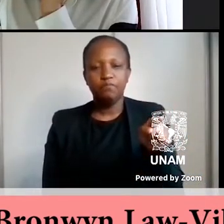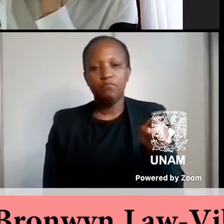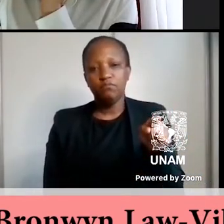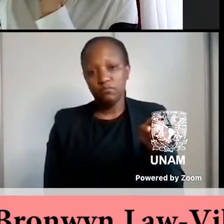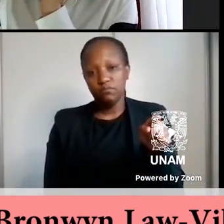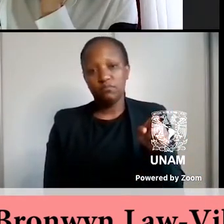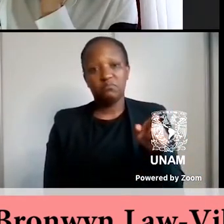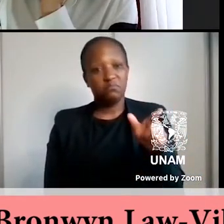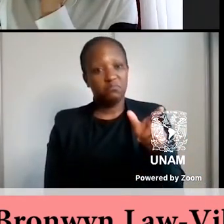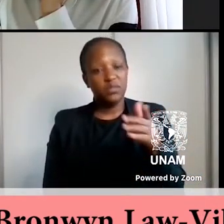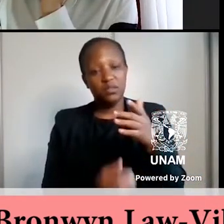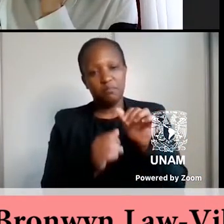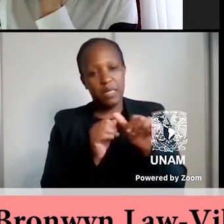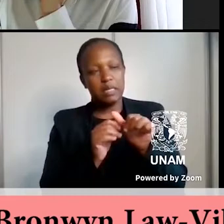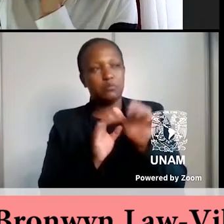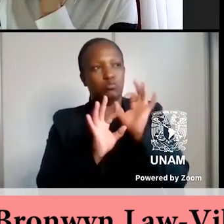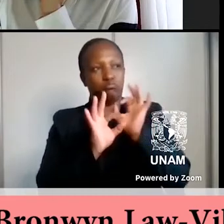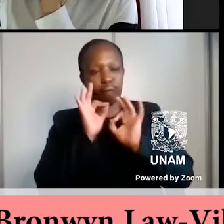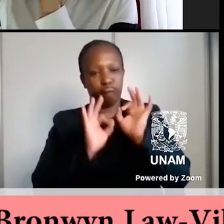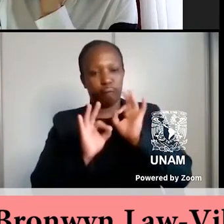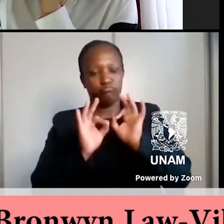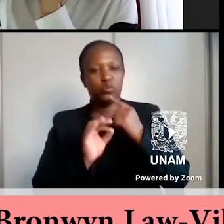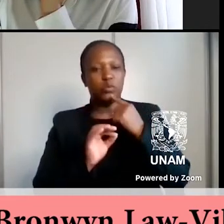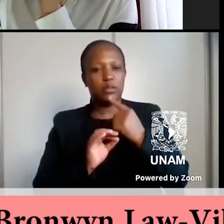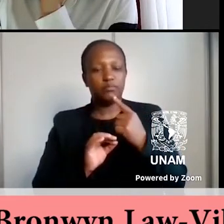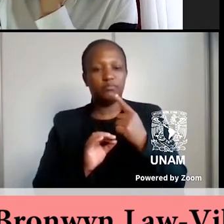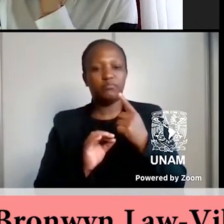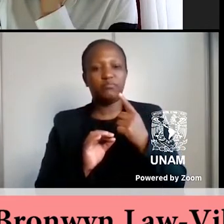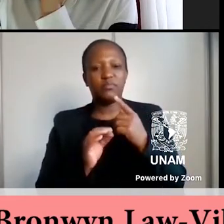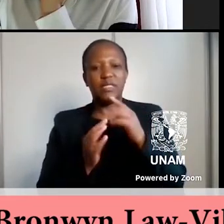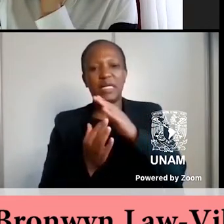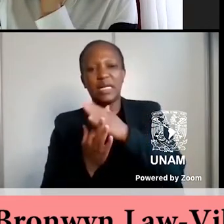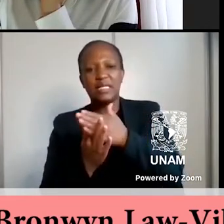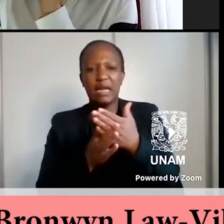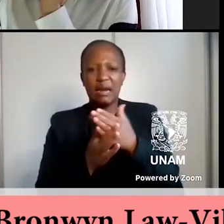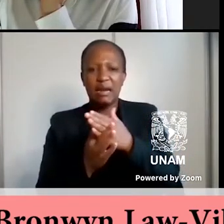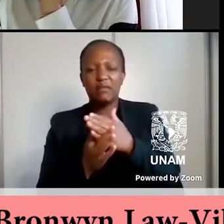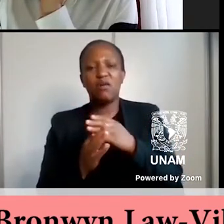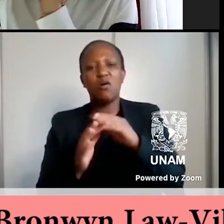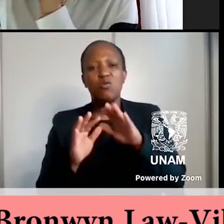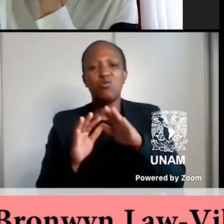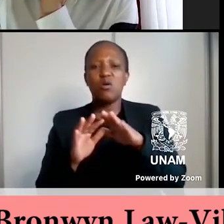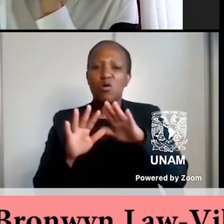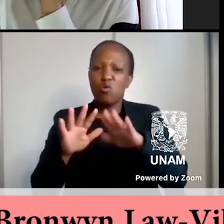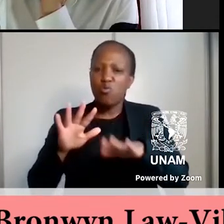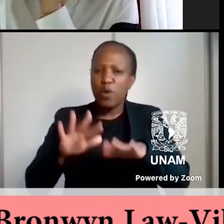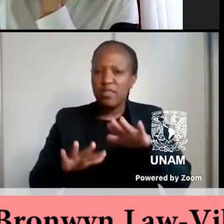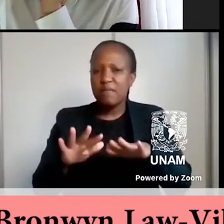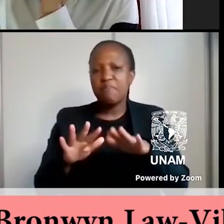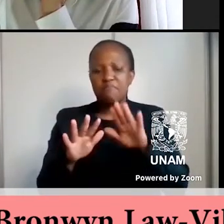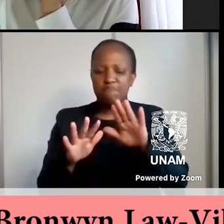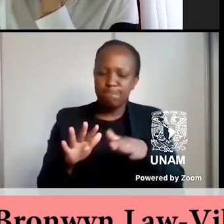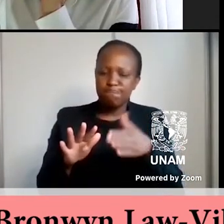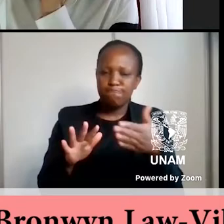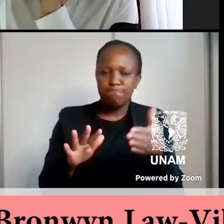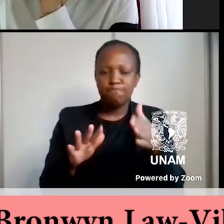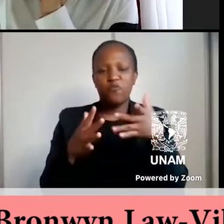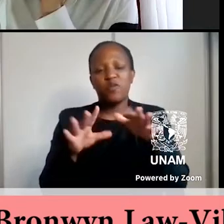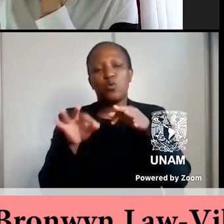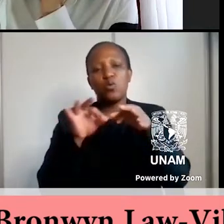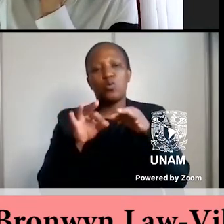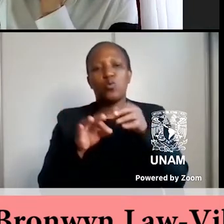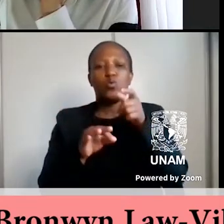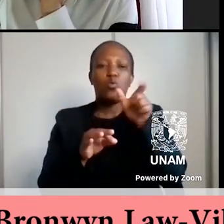it as existing in a kind of interregnum. And you gave Gramsci's definition of this word.